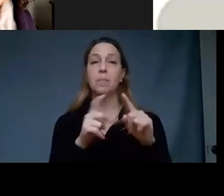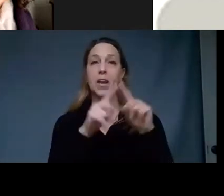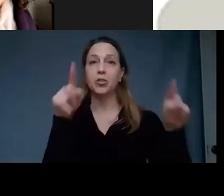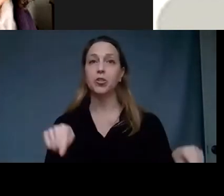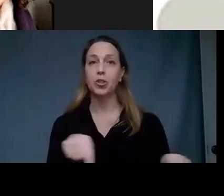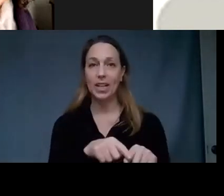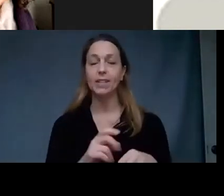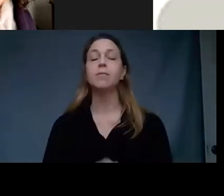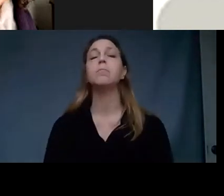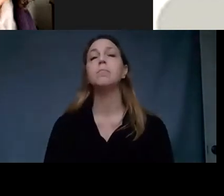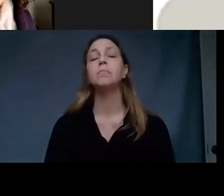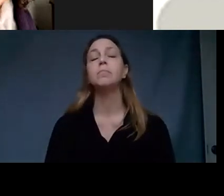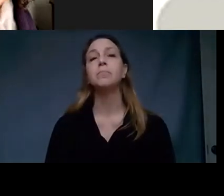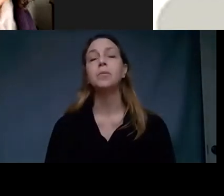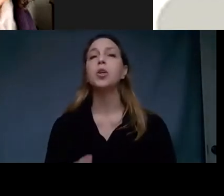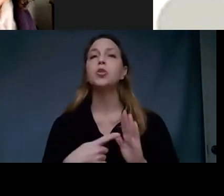paintings with all of you.